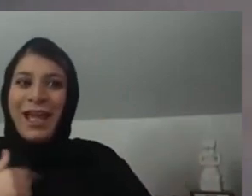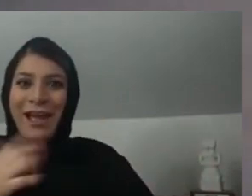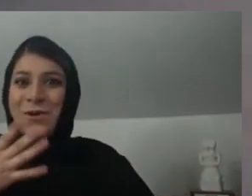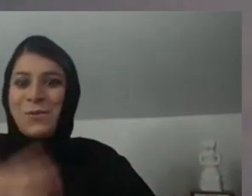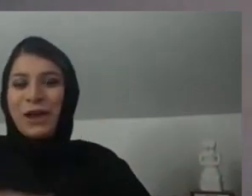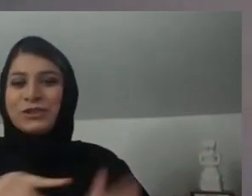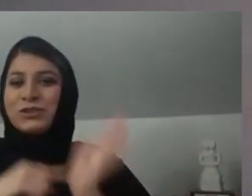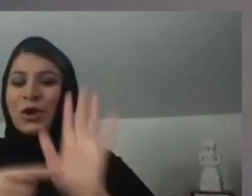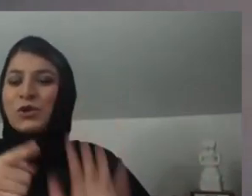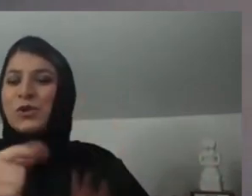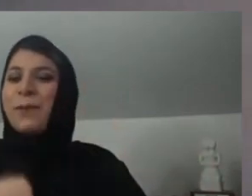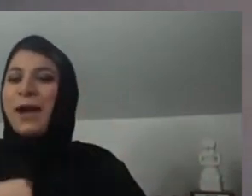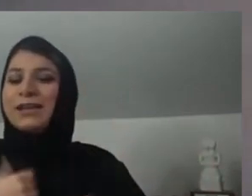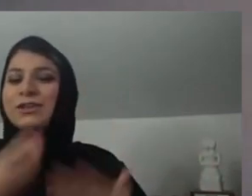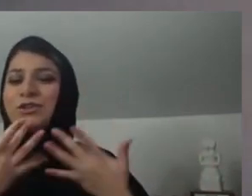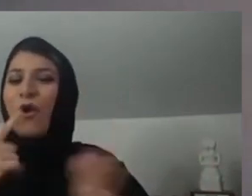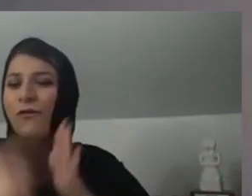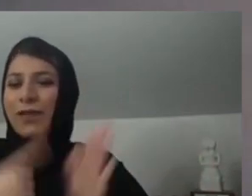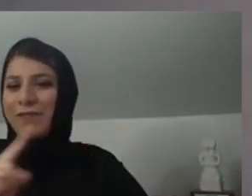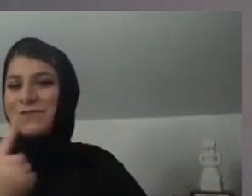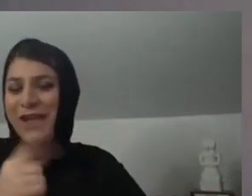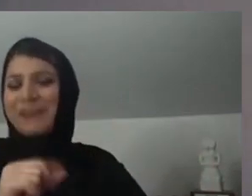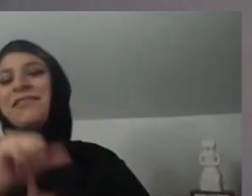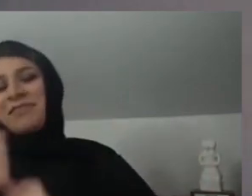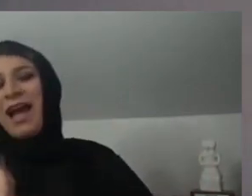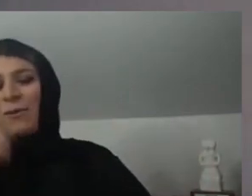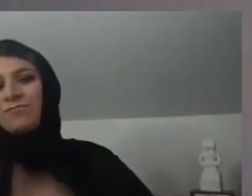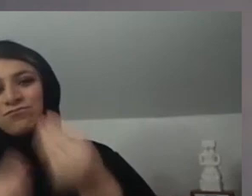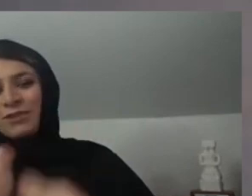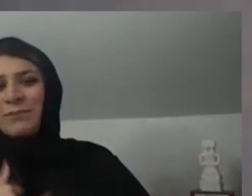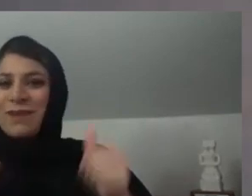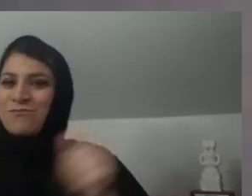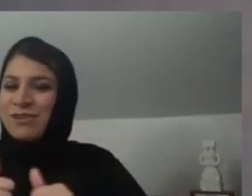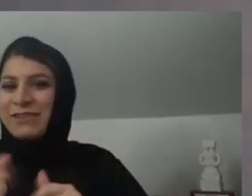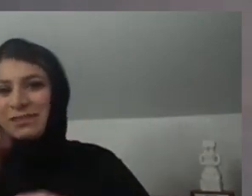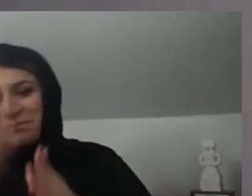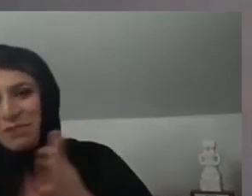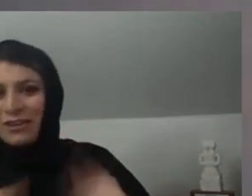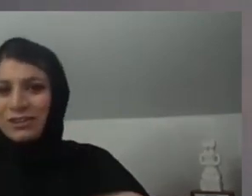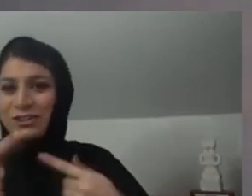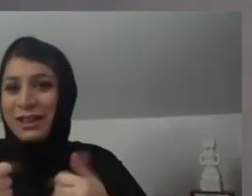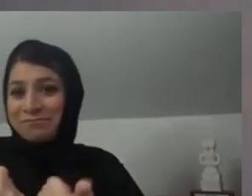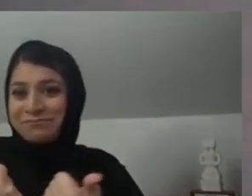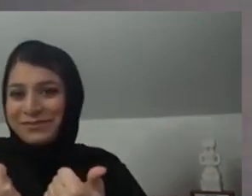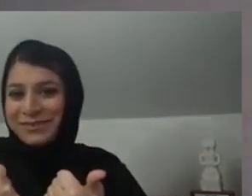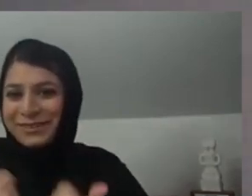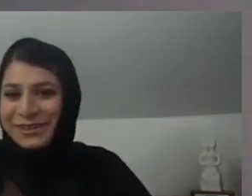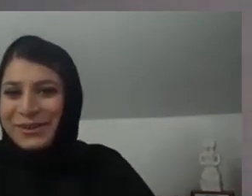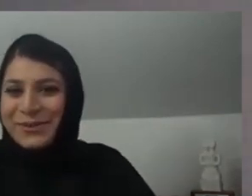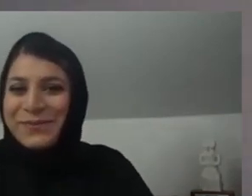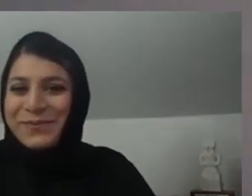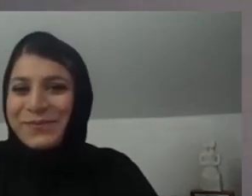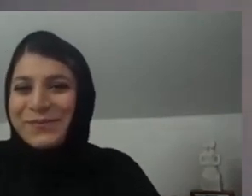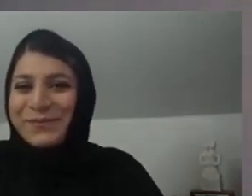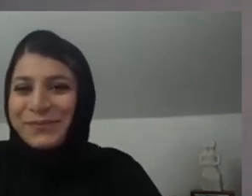media world as well. I want to show you my showreel and then I will explain briefly a little bit more